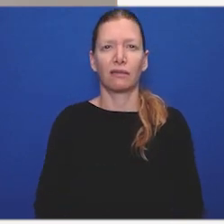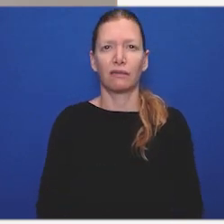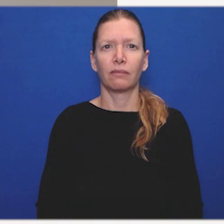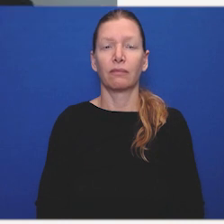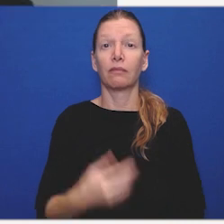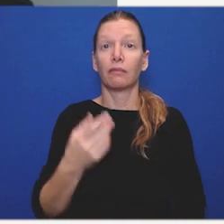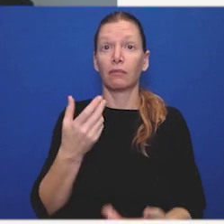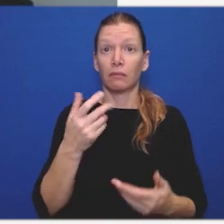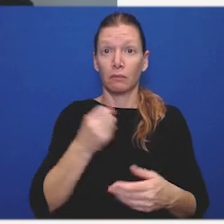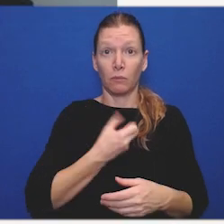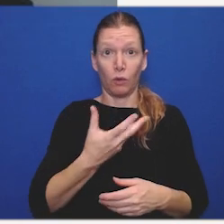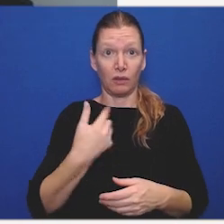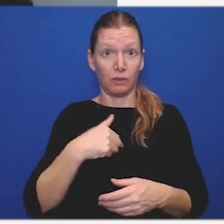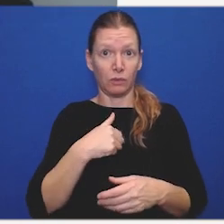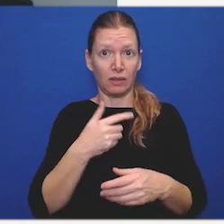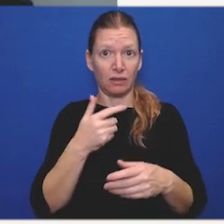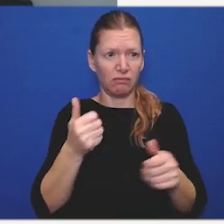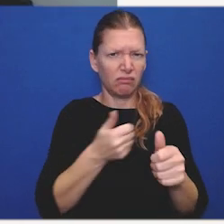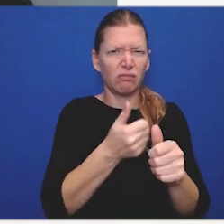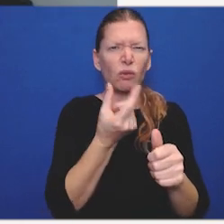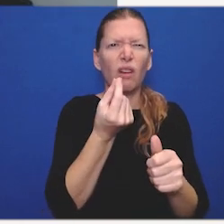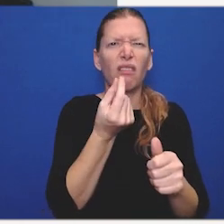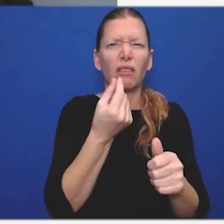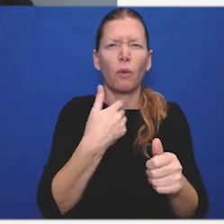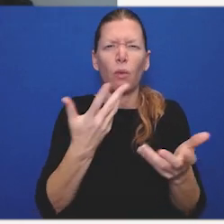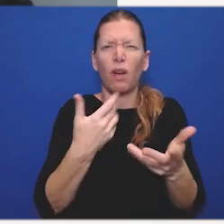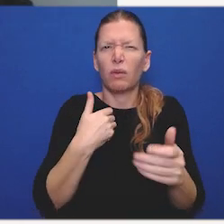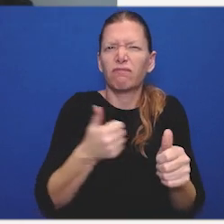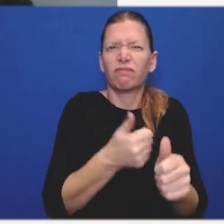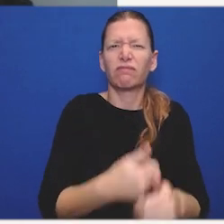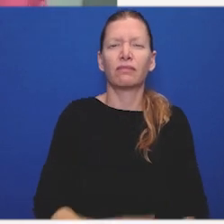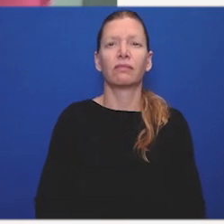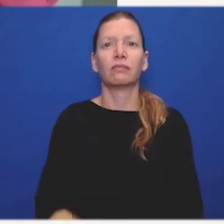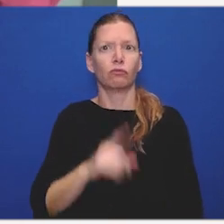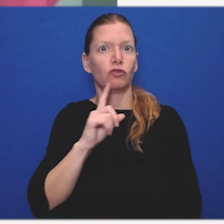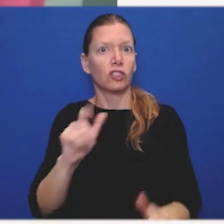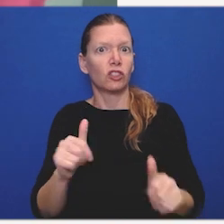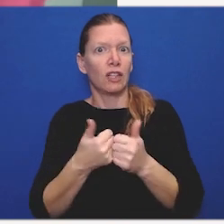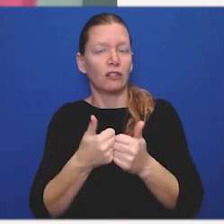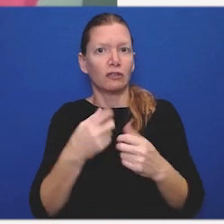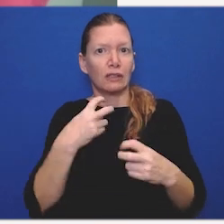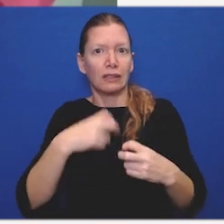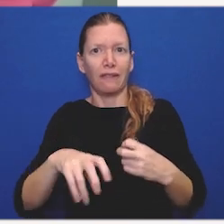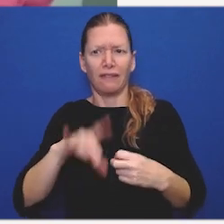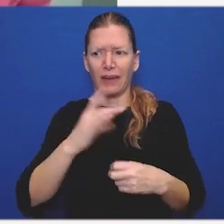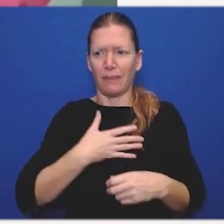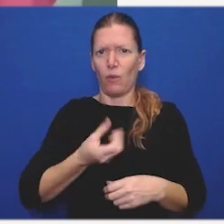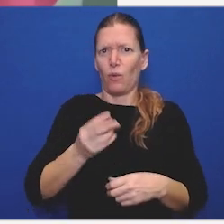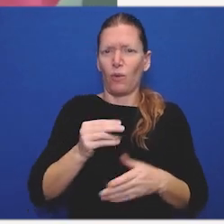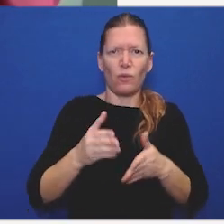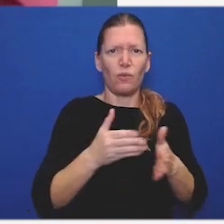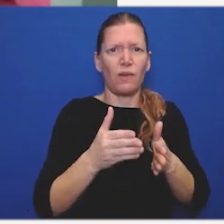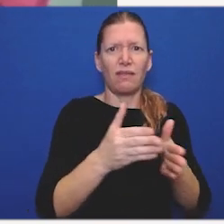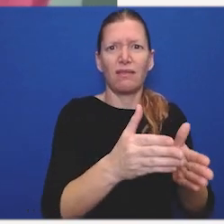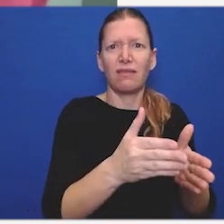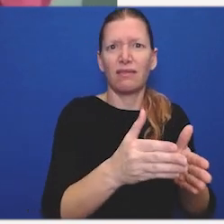is. What it is as poets we are after. What are we pursuing? That was really challenging. was tough to find